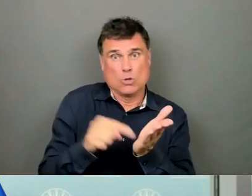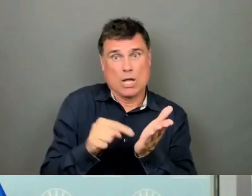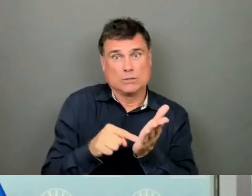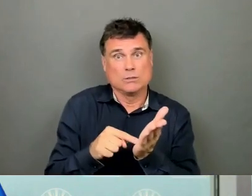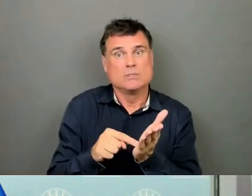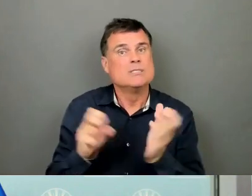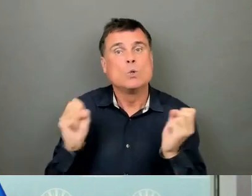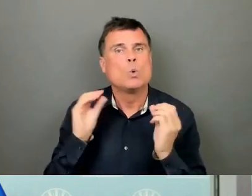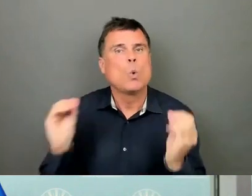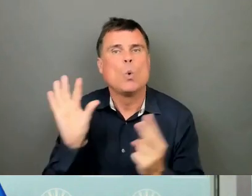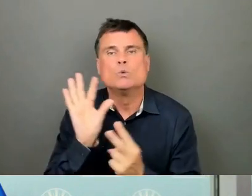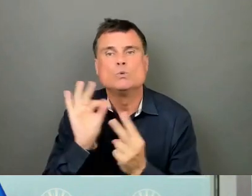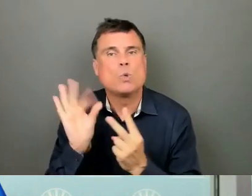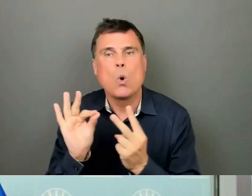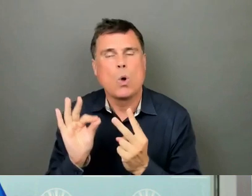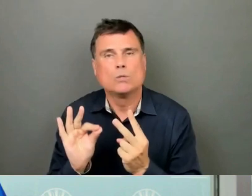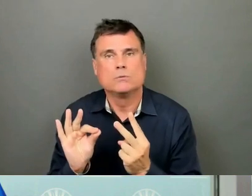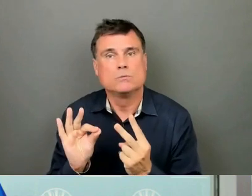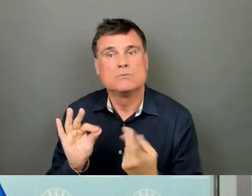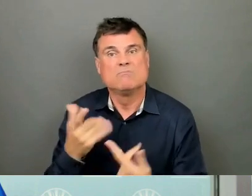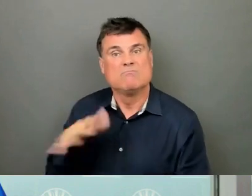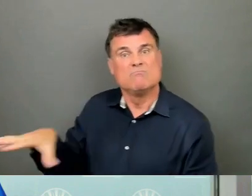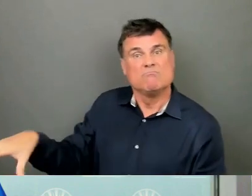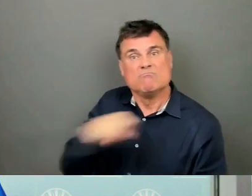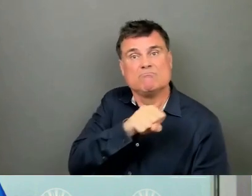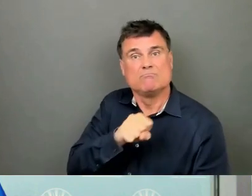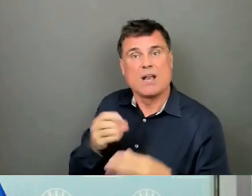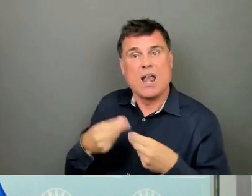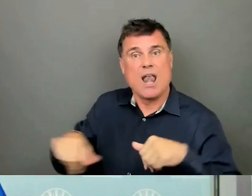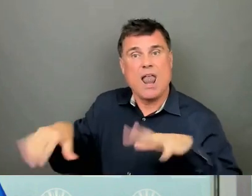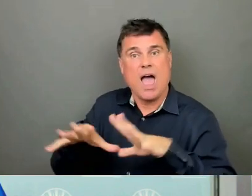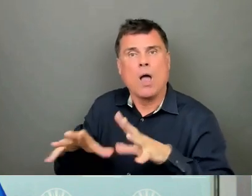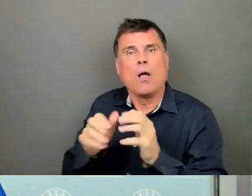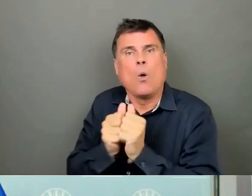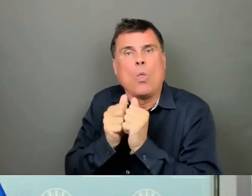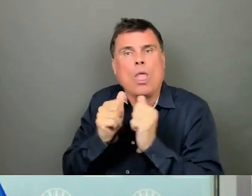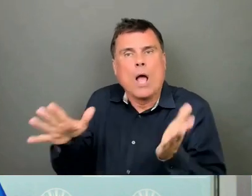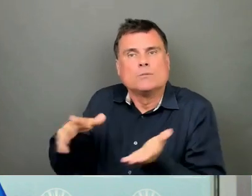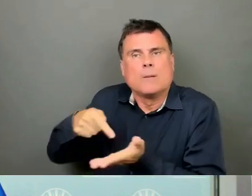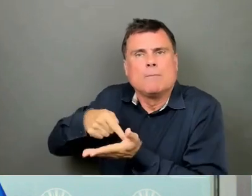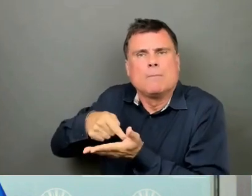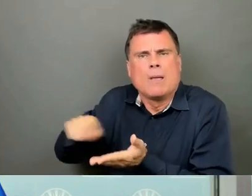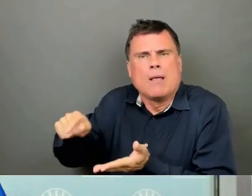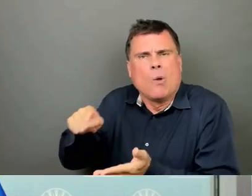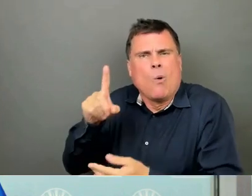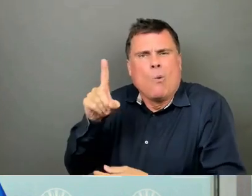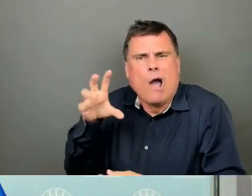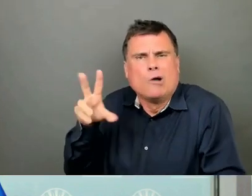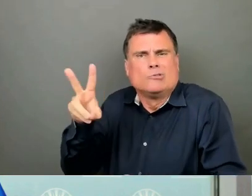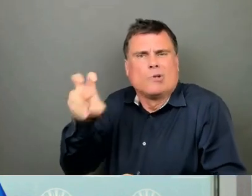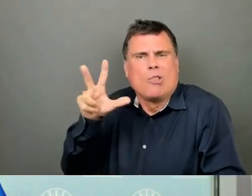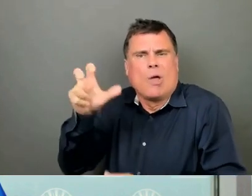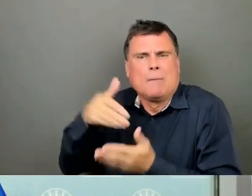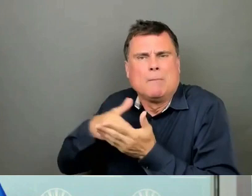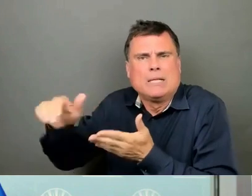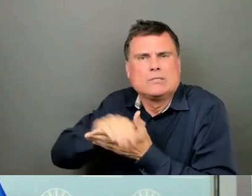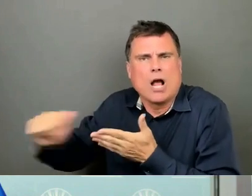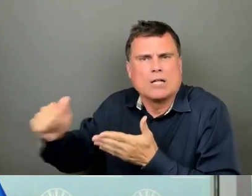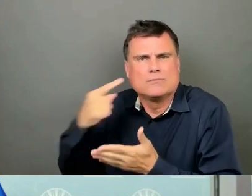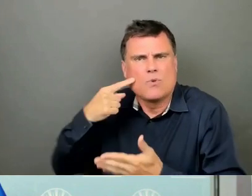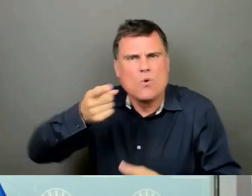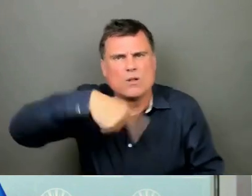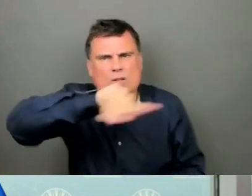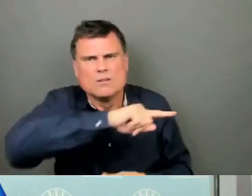take back Little Mountain without having to pay hundreds of millions of dollars to the developer. That news, I will say, was very